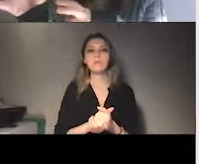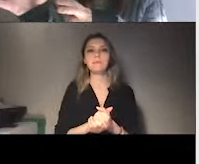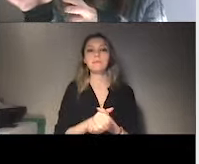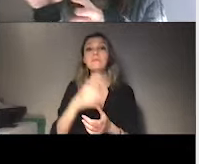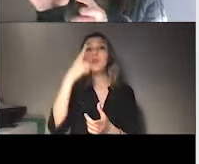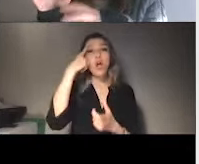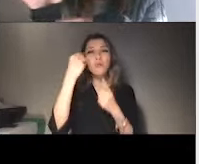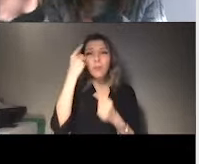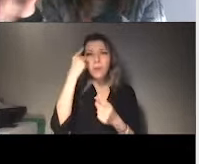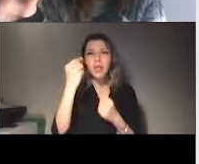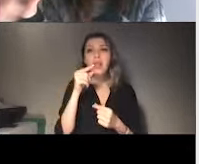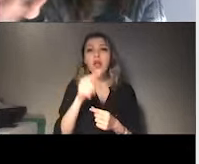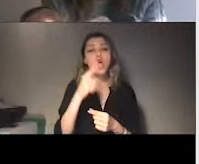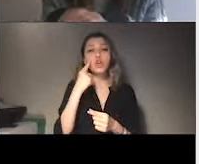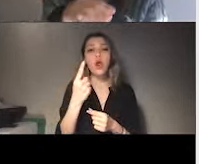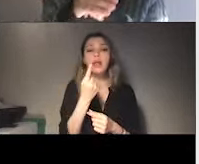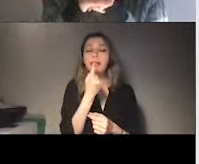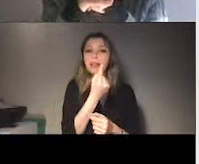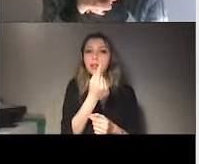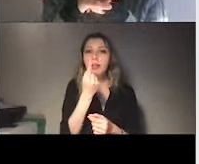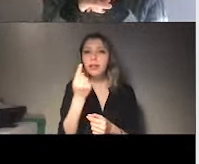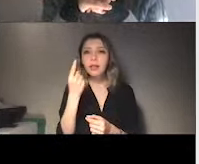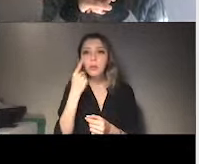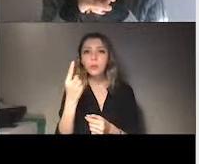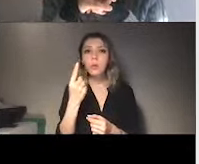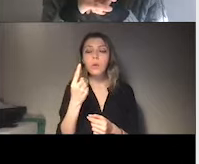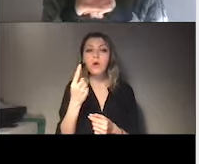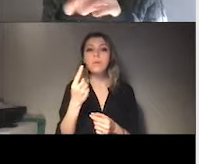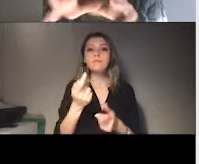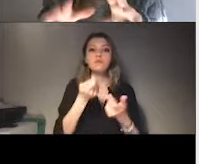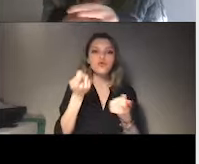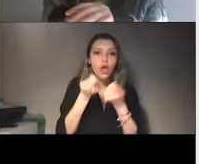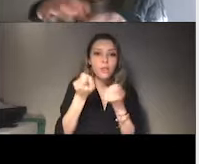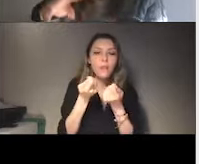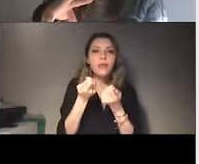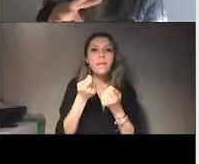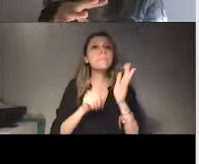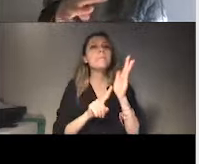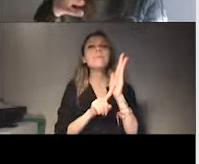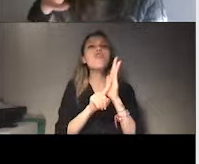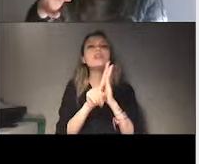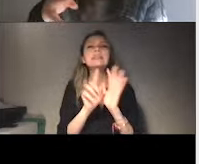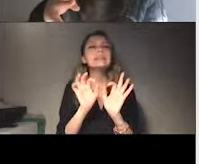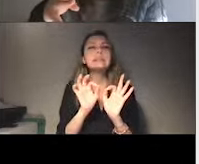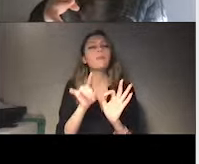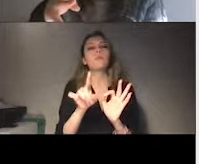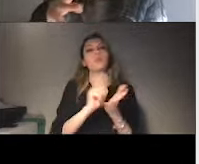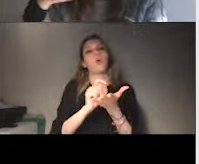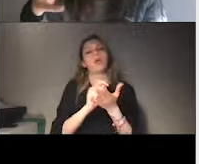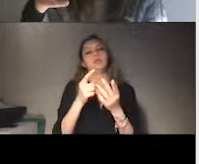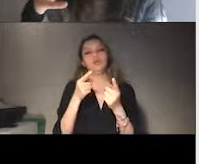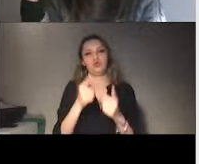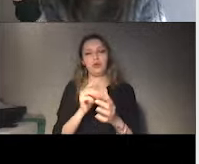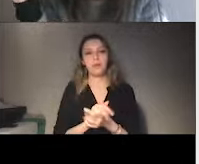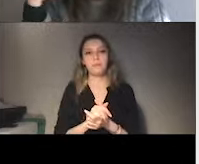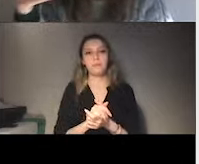percentage of implementation. So basically, they had divided the work in four main, let's say,